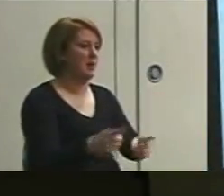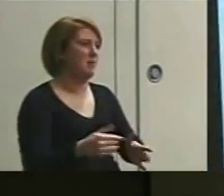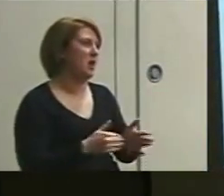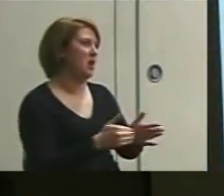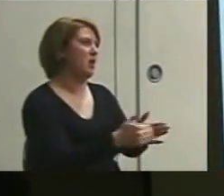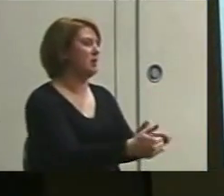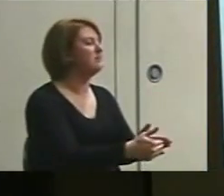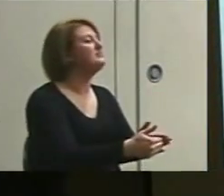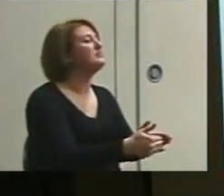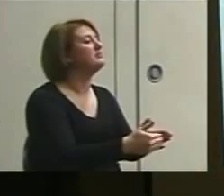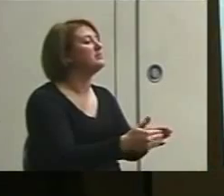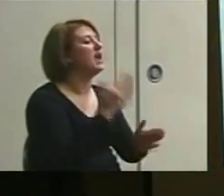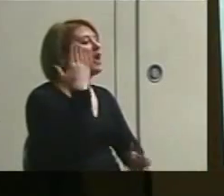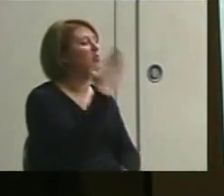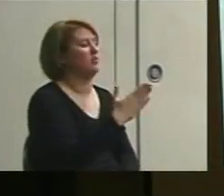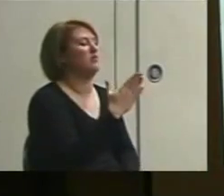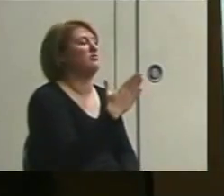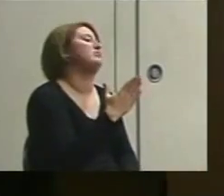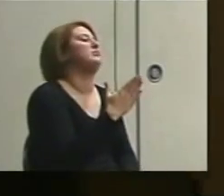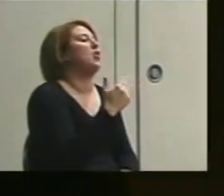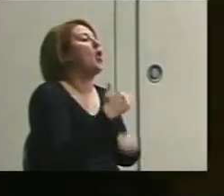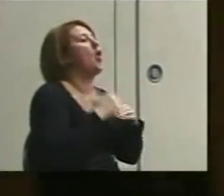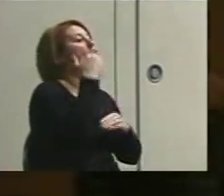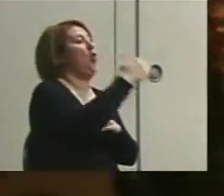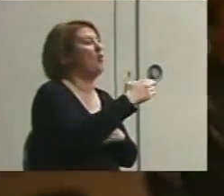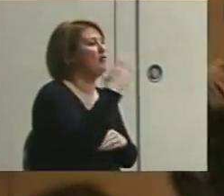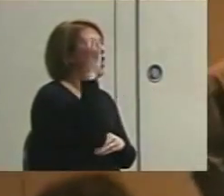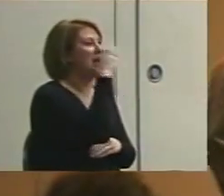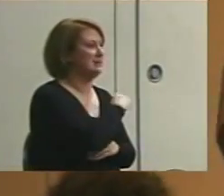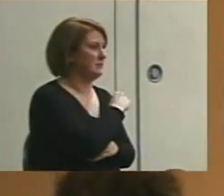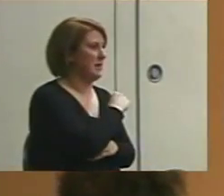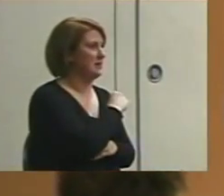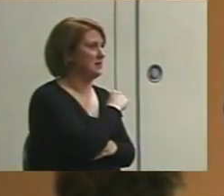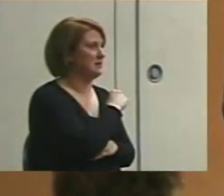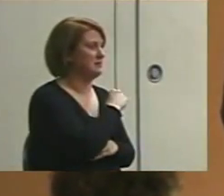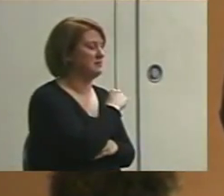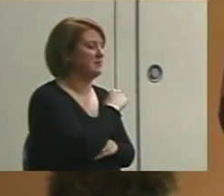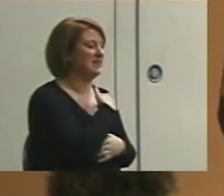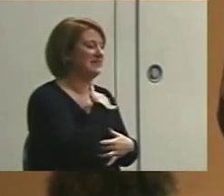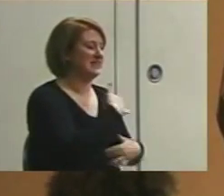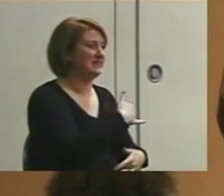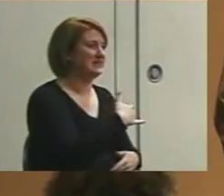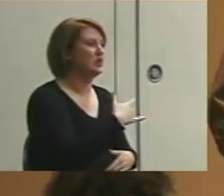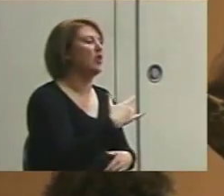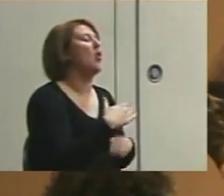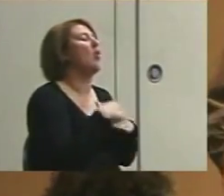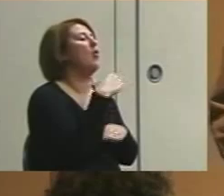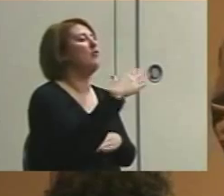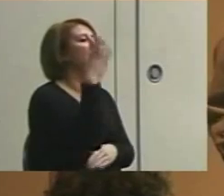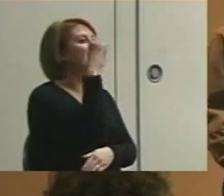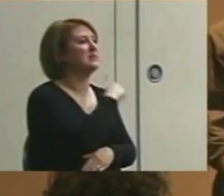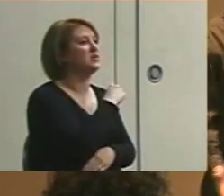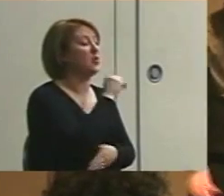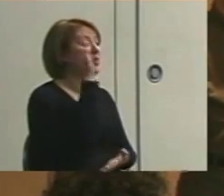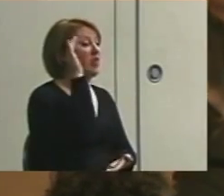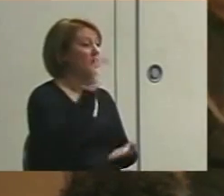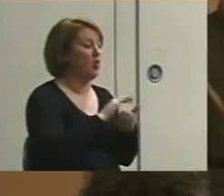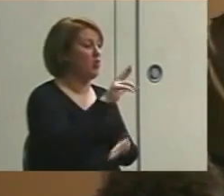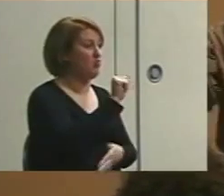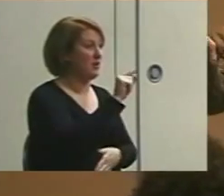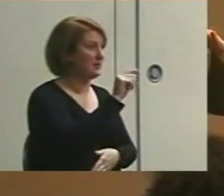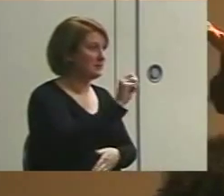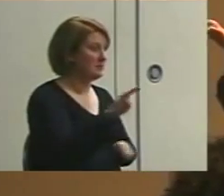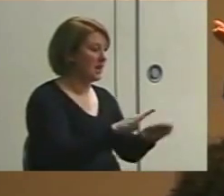overestimate. It has a tendency to overestimate. So with low rate behaviors, it